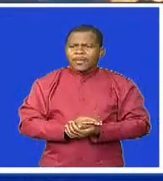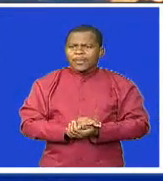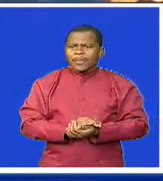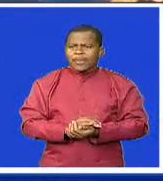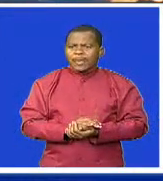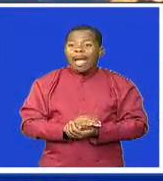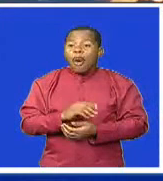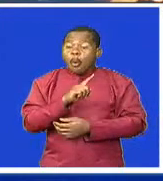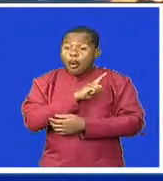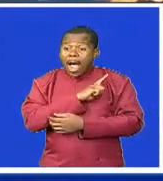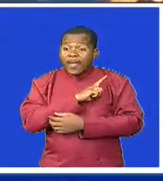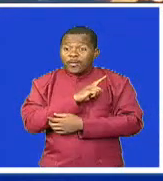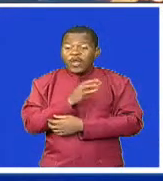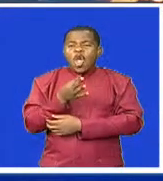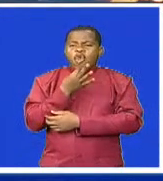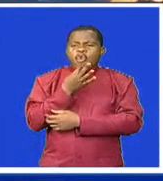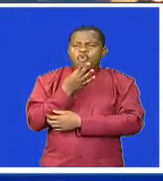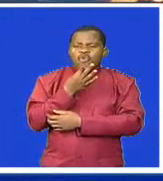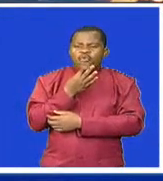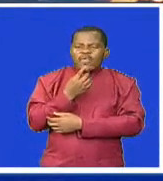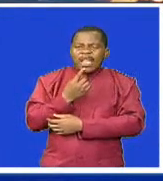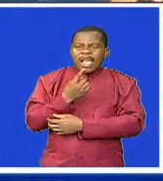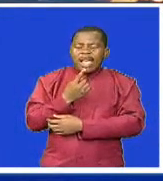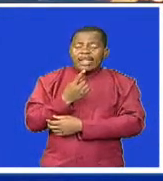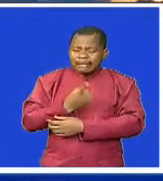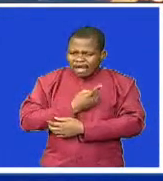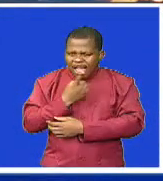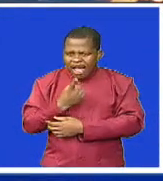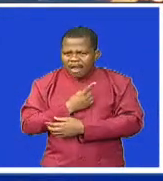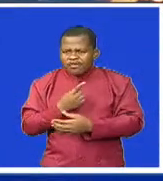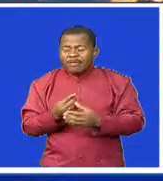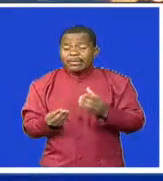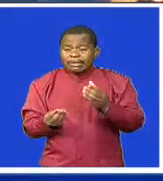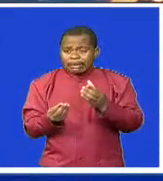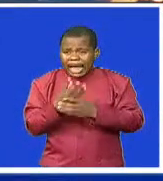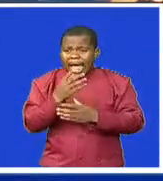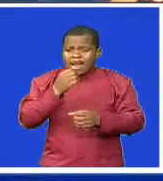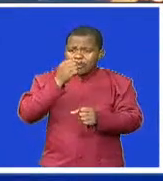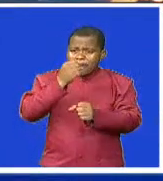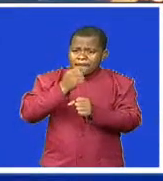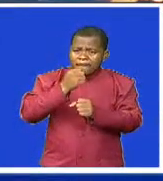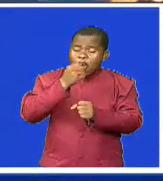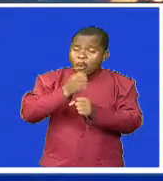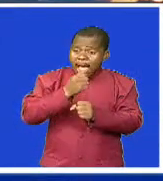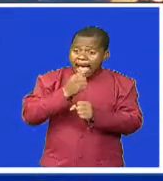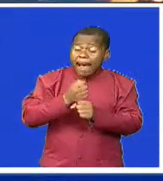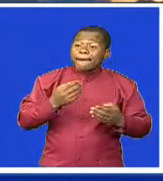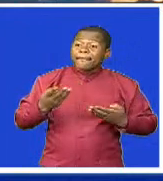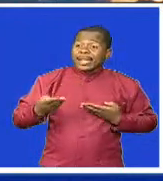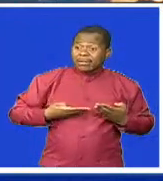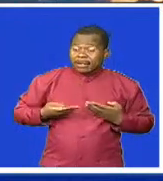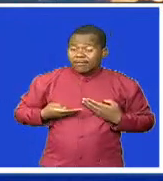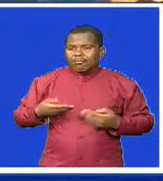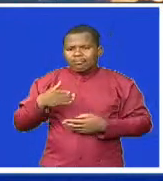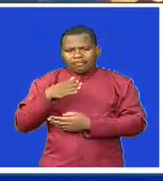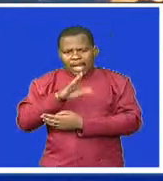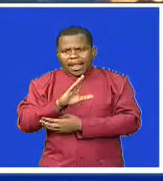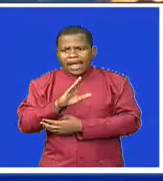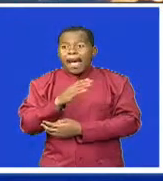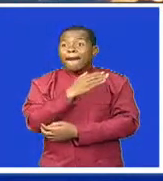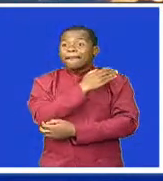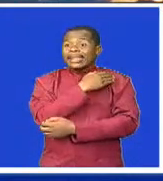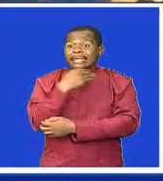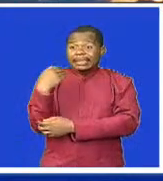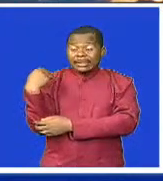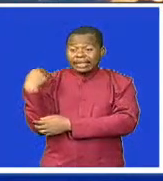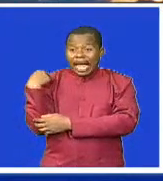employees. Kumalo said this at the Junior Achievement Company of the Year Expo, where he was represented by the Minister of Sports, Culture and Youth